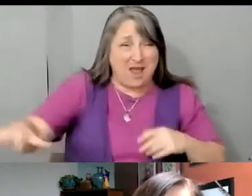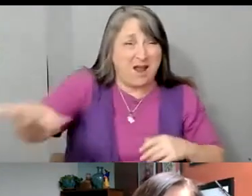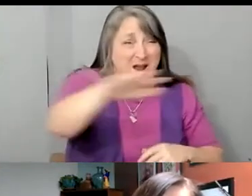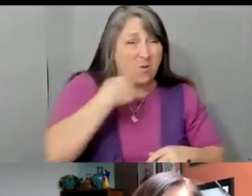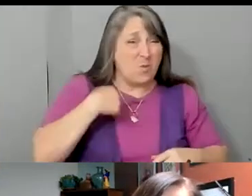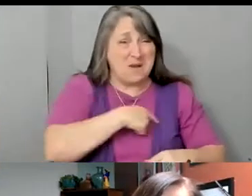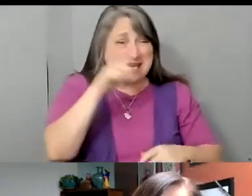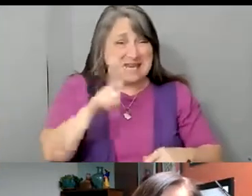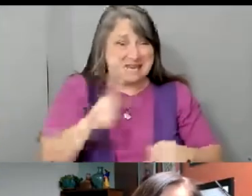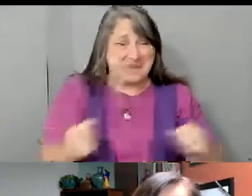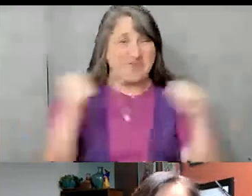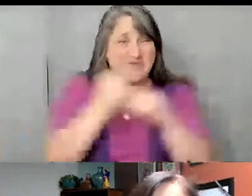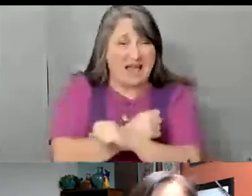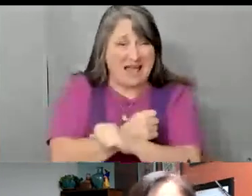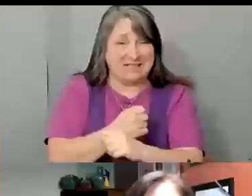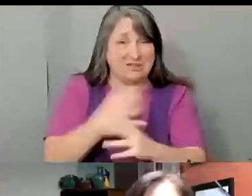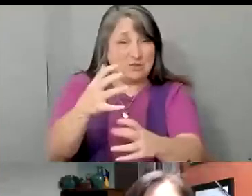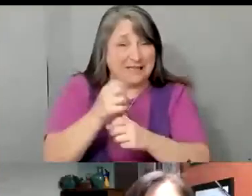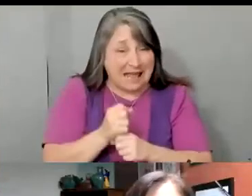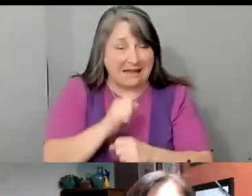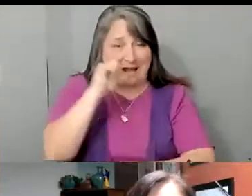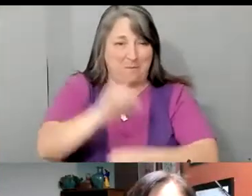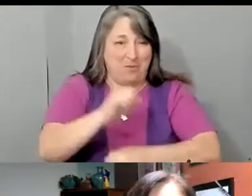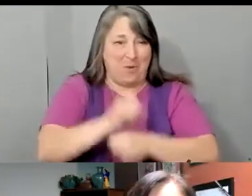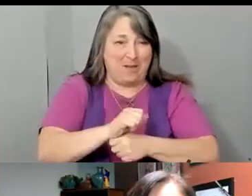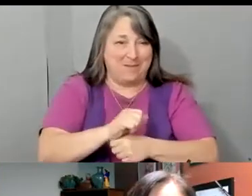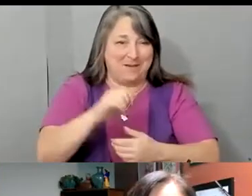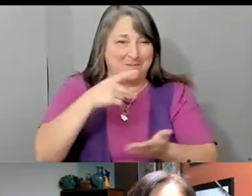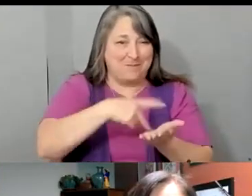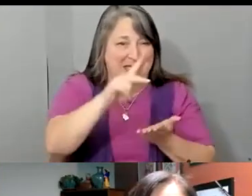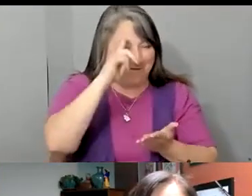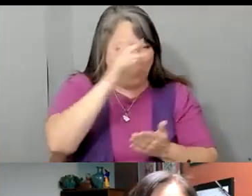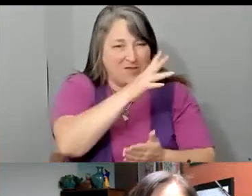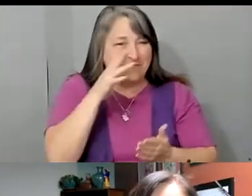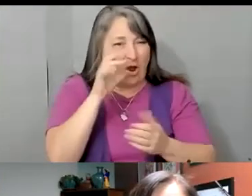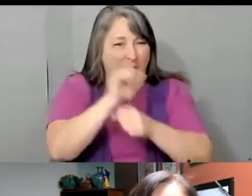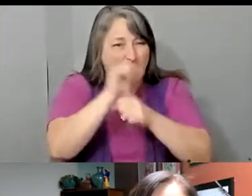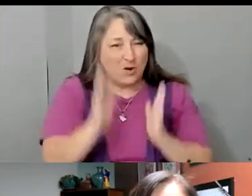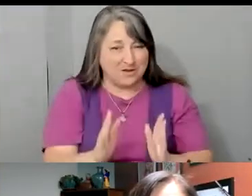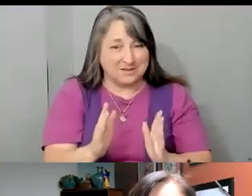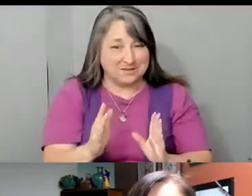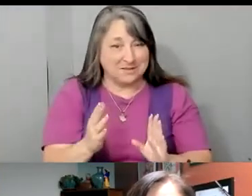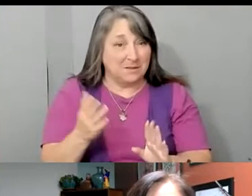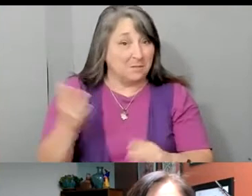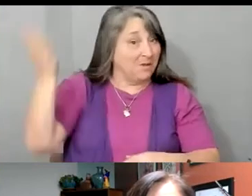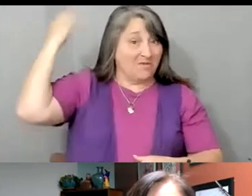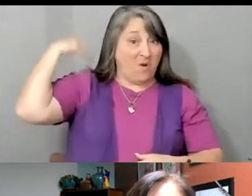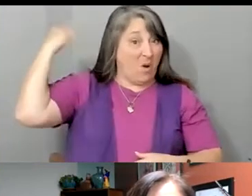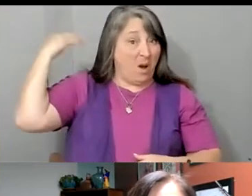campesinos. Antes, no había desempleo para nuestros campesinos. Imagínate,